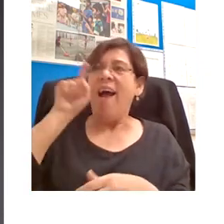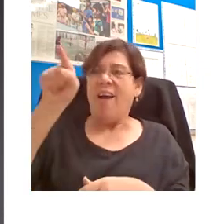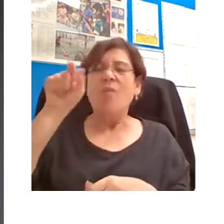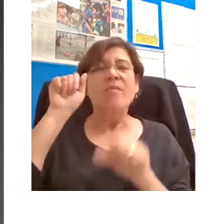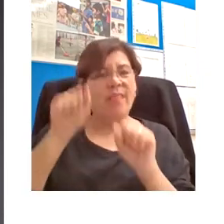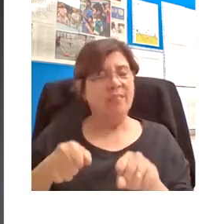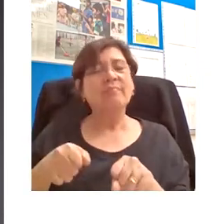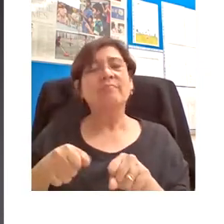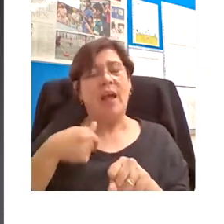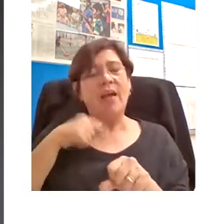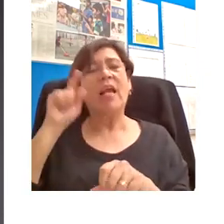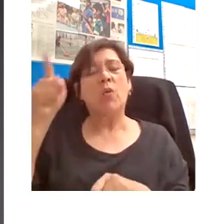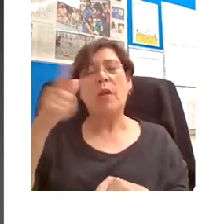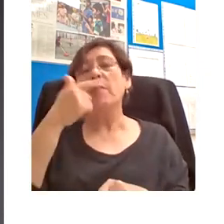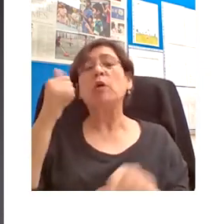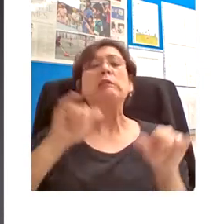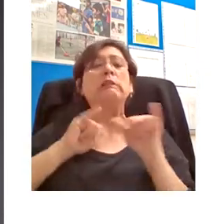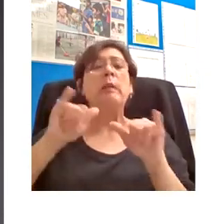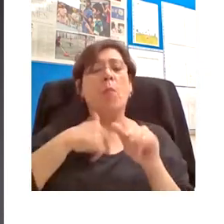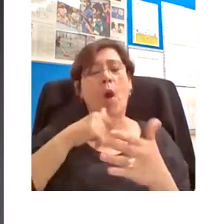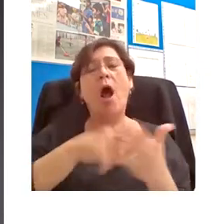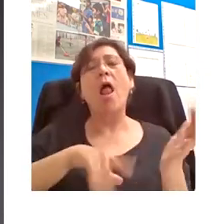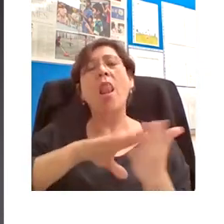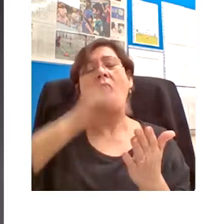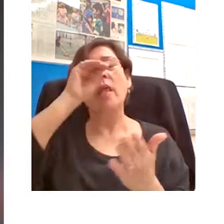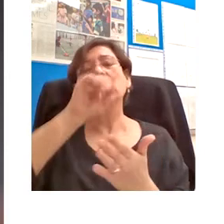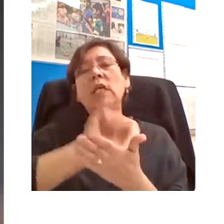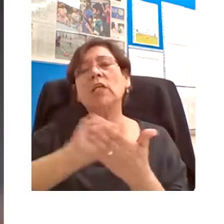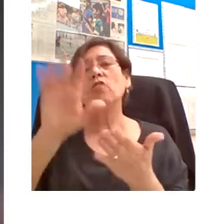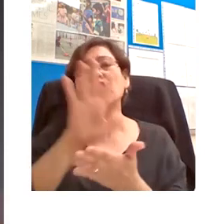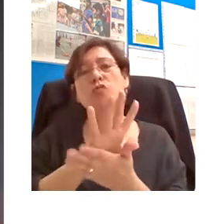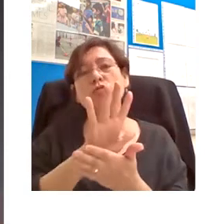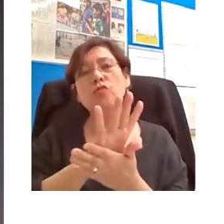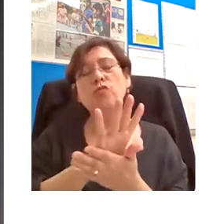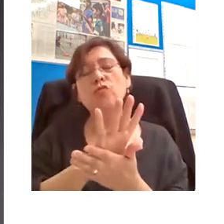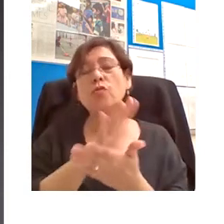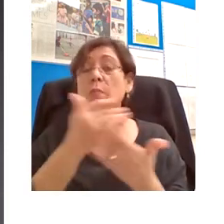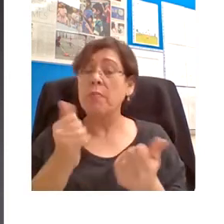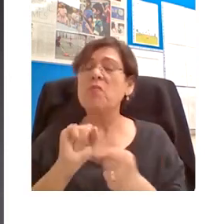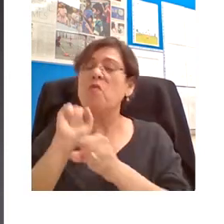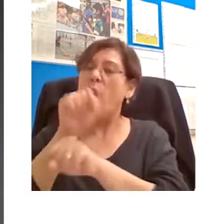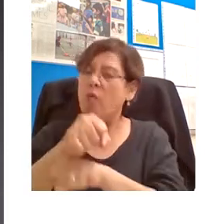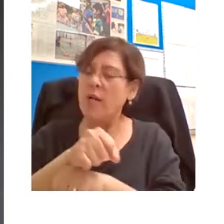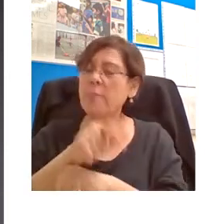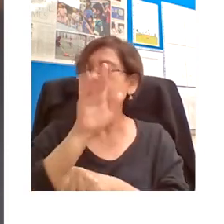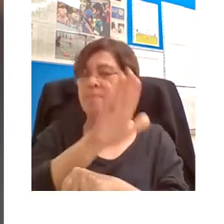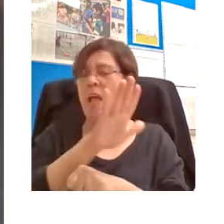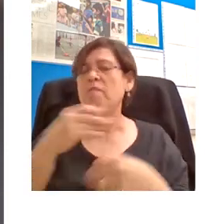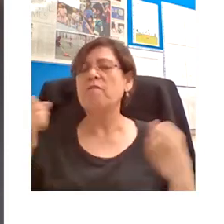of this technology to overcoming one of the major educational challenges of the moment.